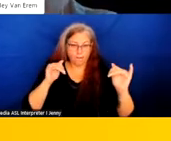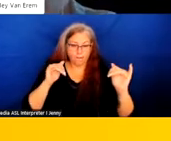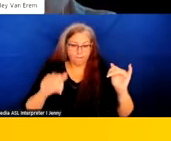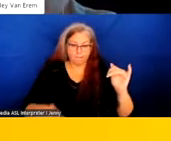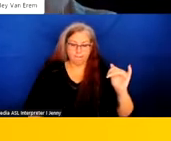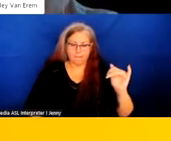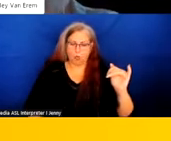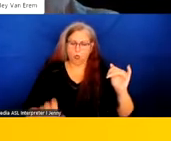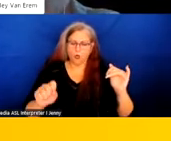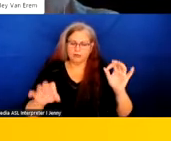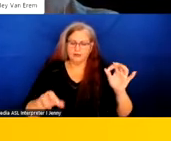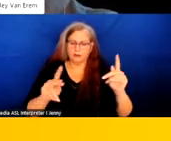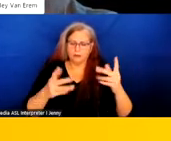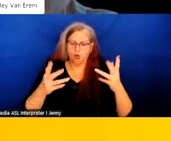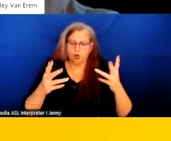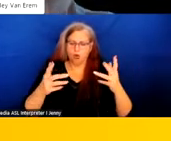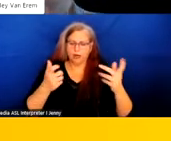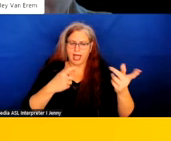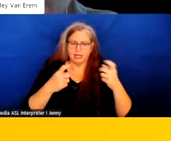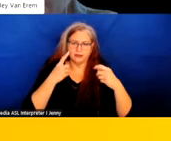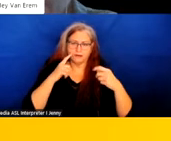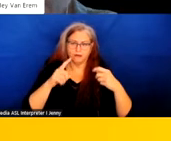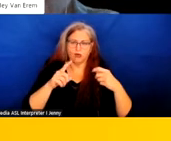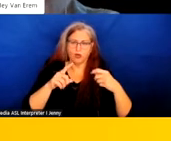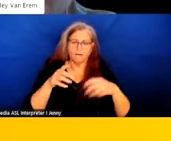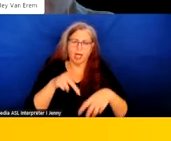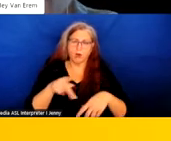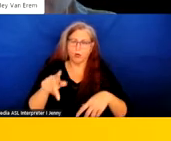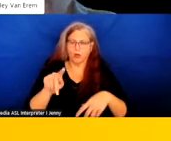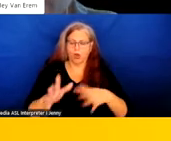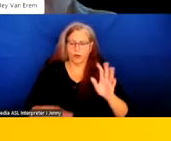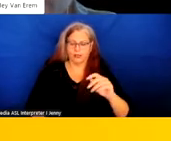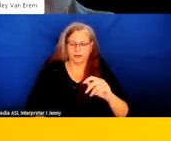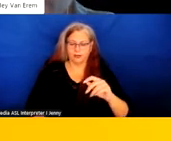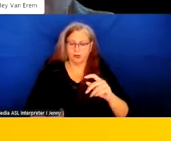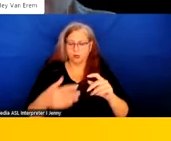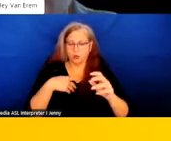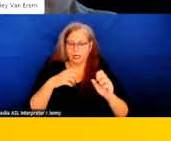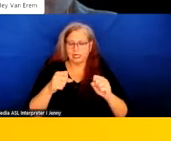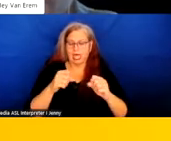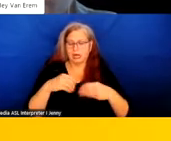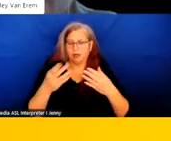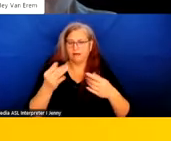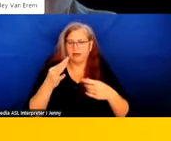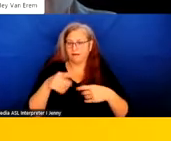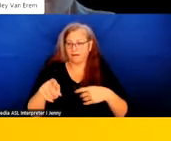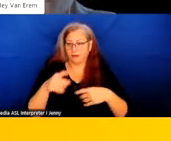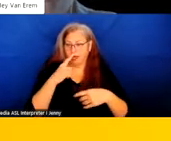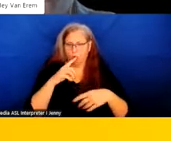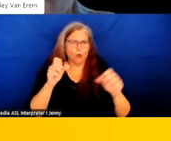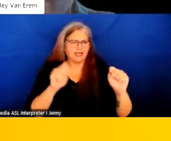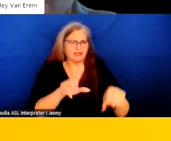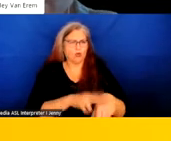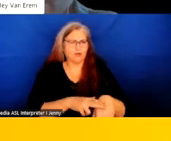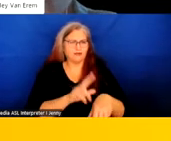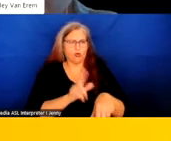Yeah, definitely. People have already asked for the PowerPoint presentation, so we can make that available if that's all right. Yes, of course.